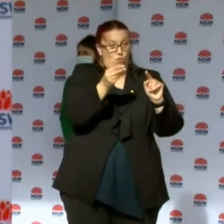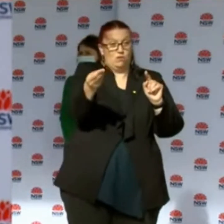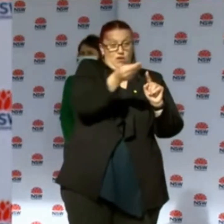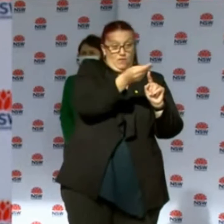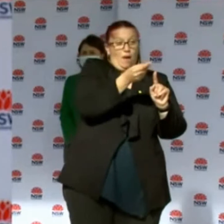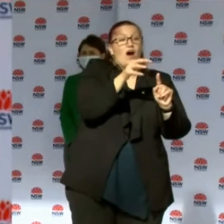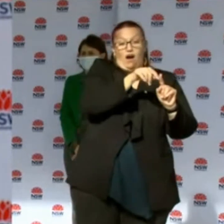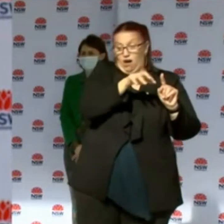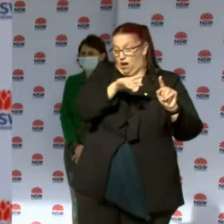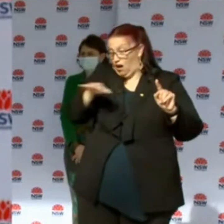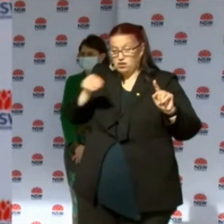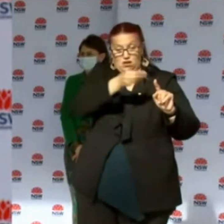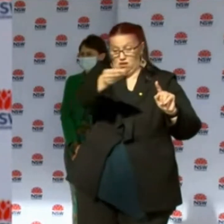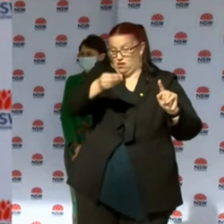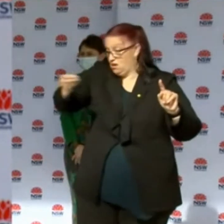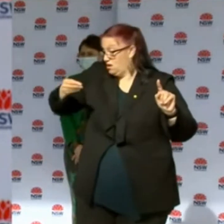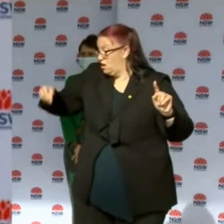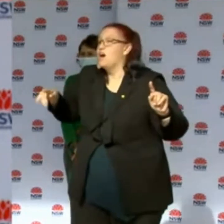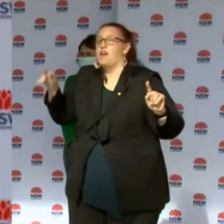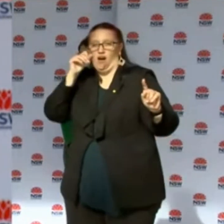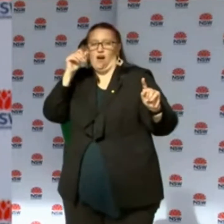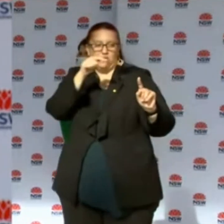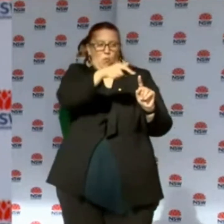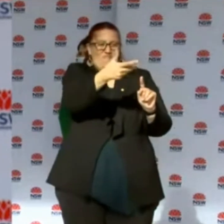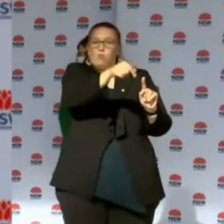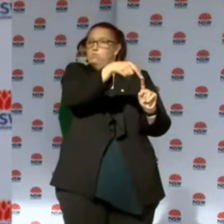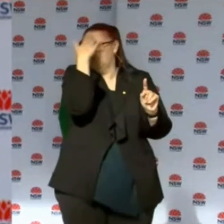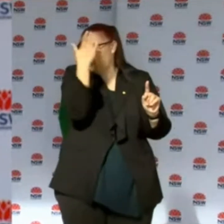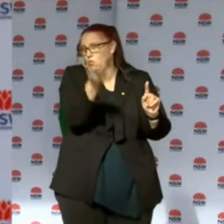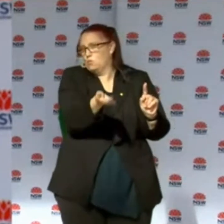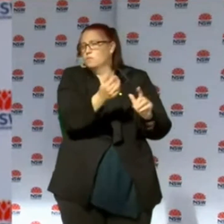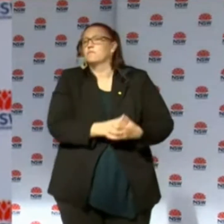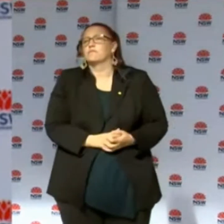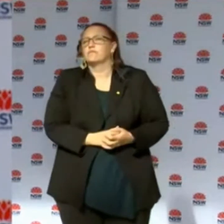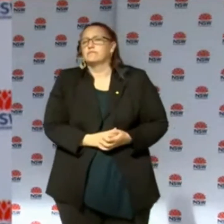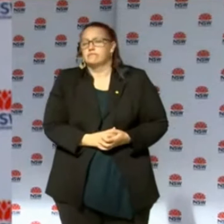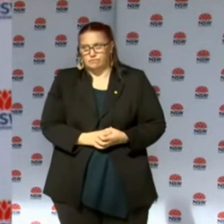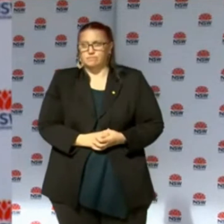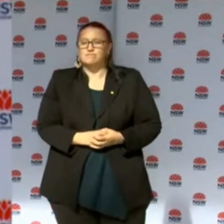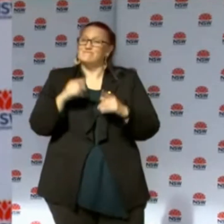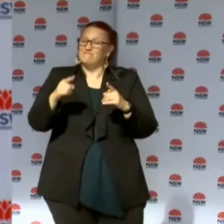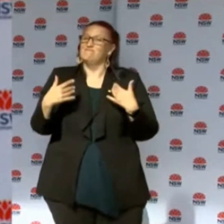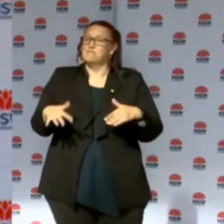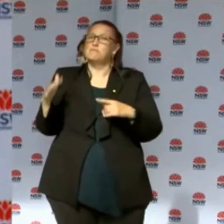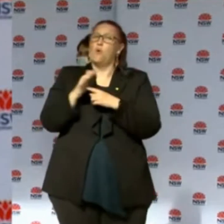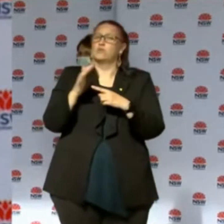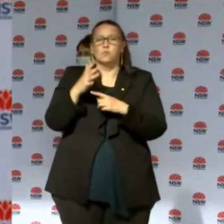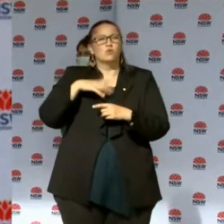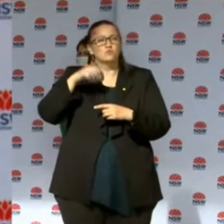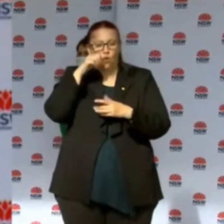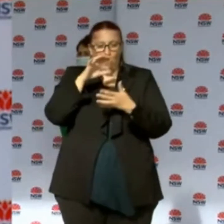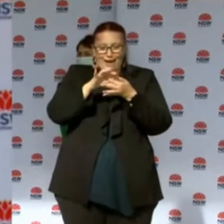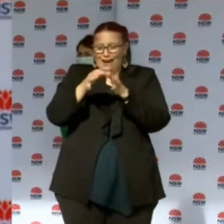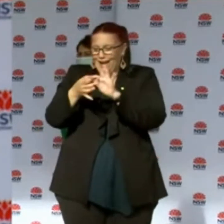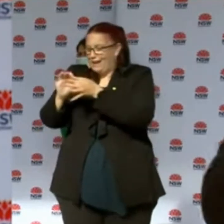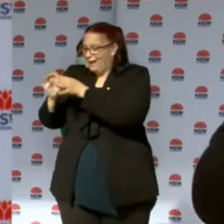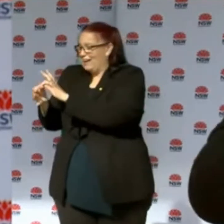we have established all links with all of the other cases. And that's particularly what we're looking for. And obviously we will be doing that